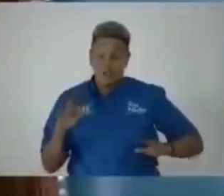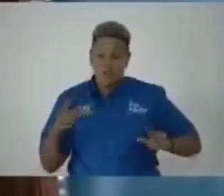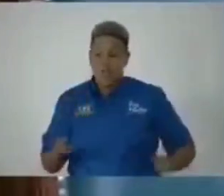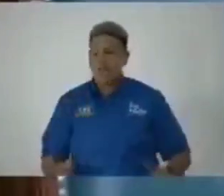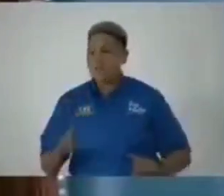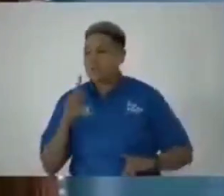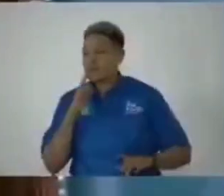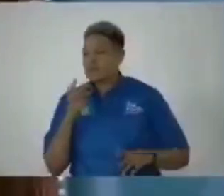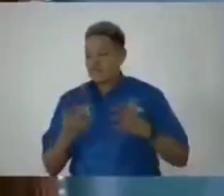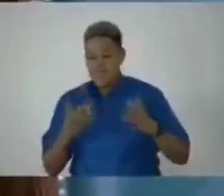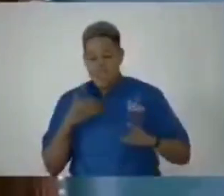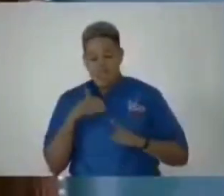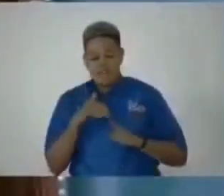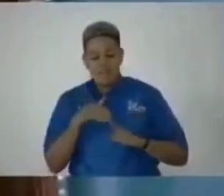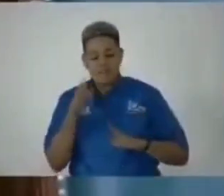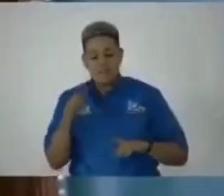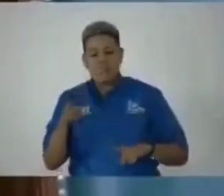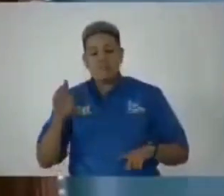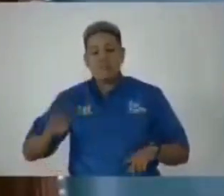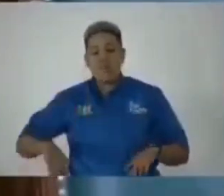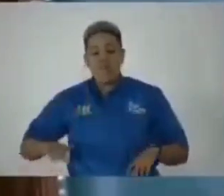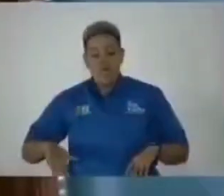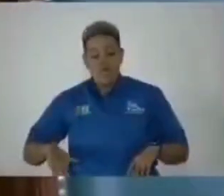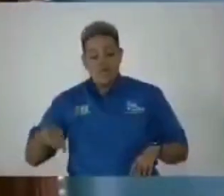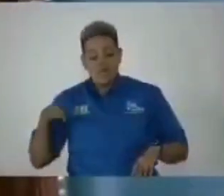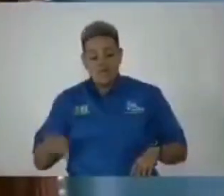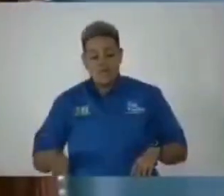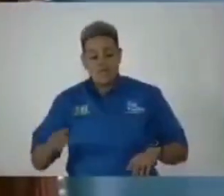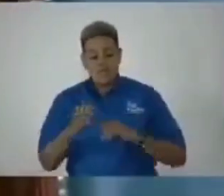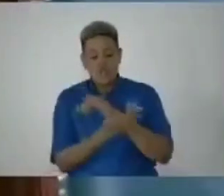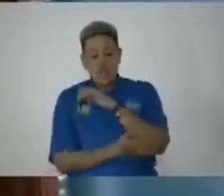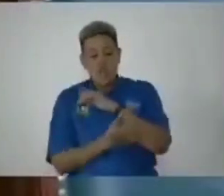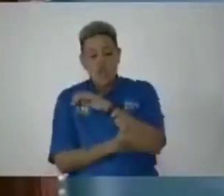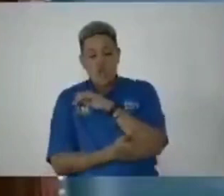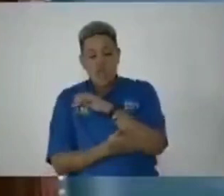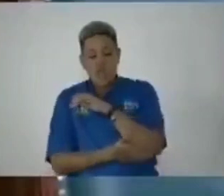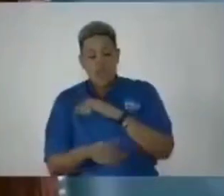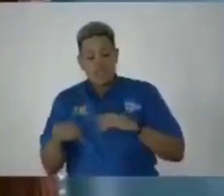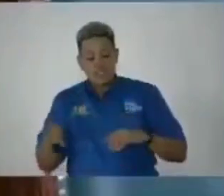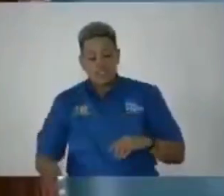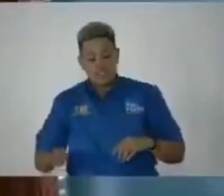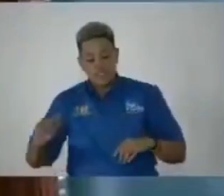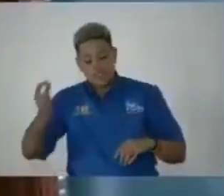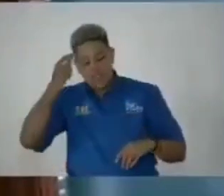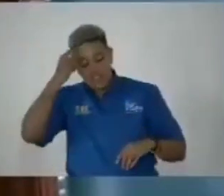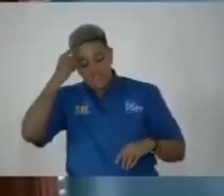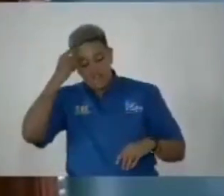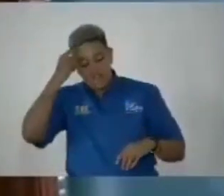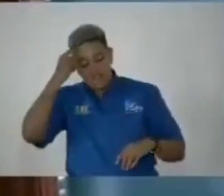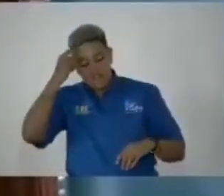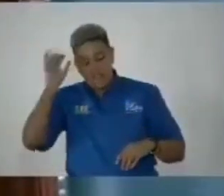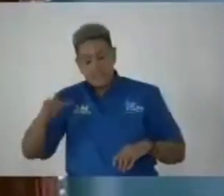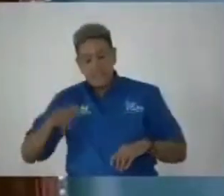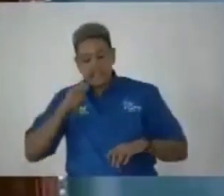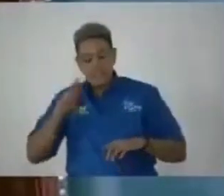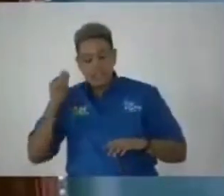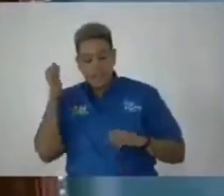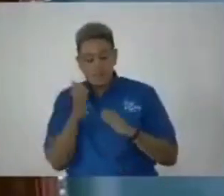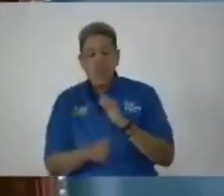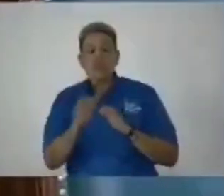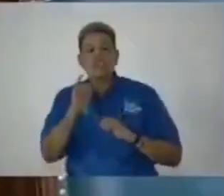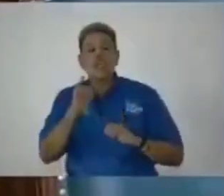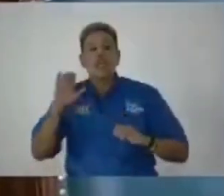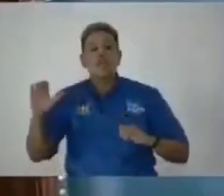may i remind this house and this country that it is this government that passed the